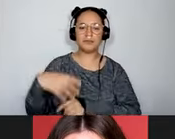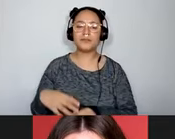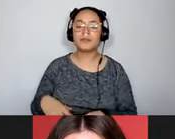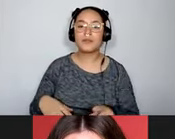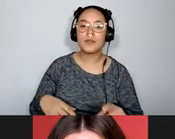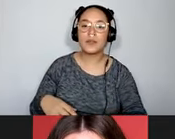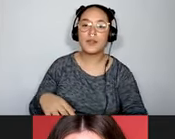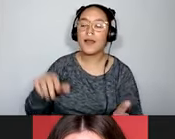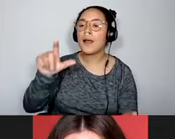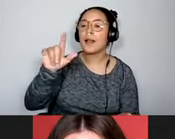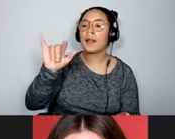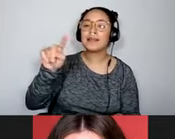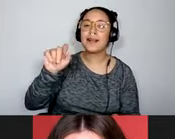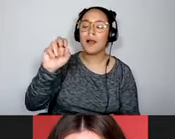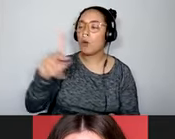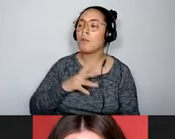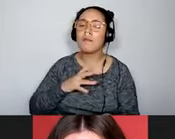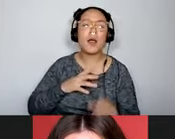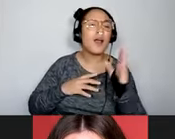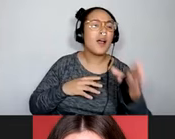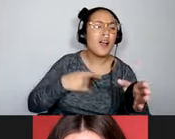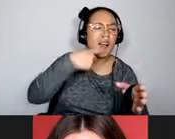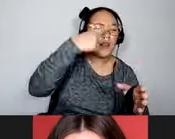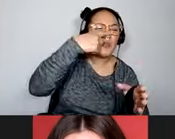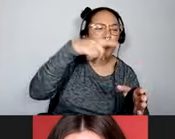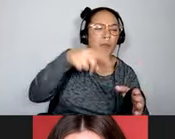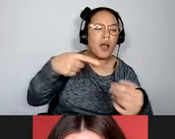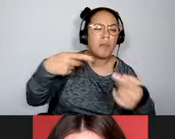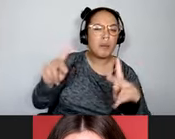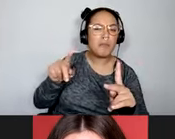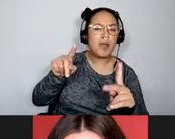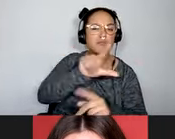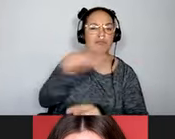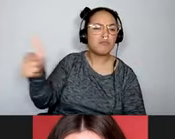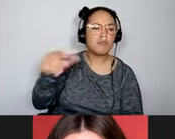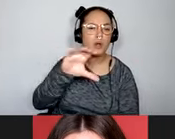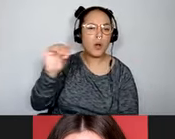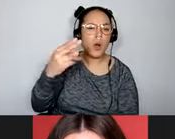make Richard a host so that he can share?